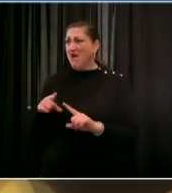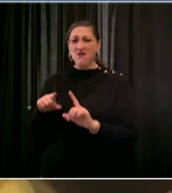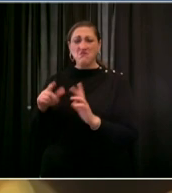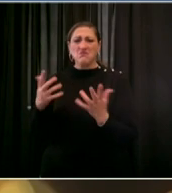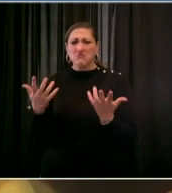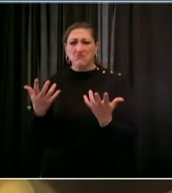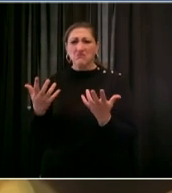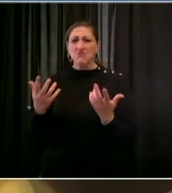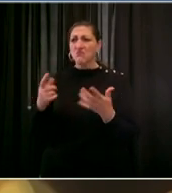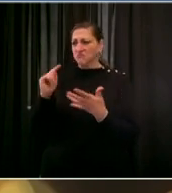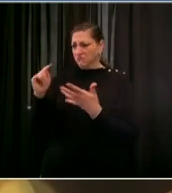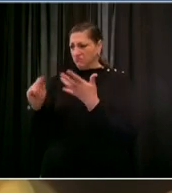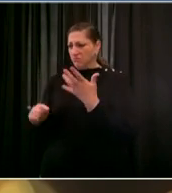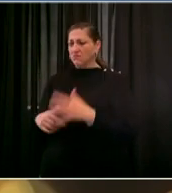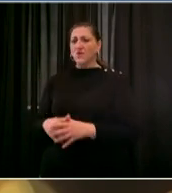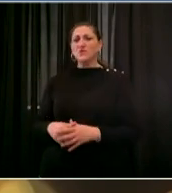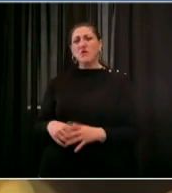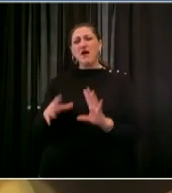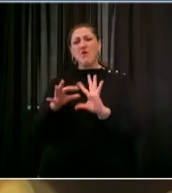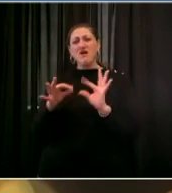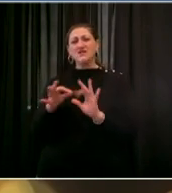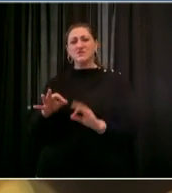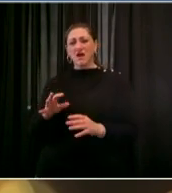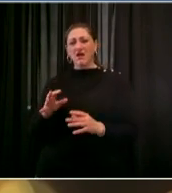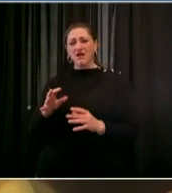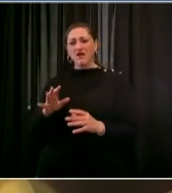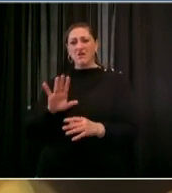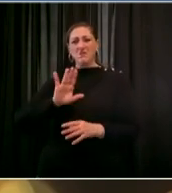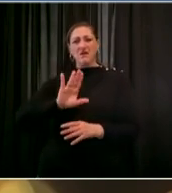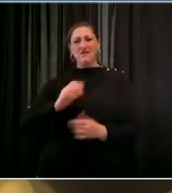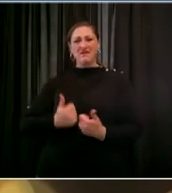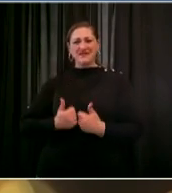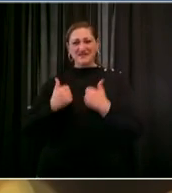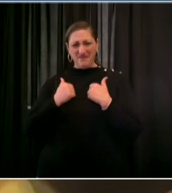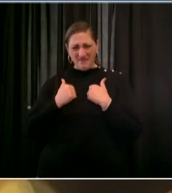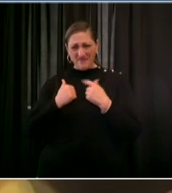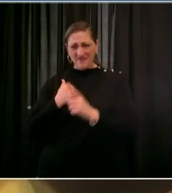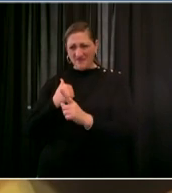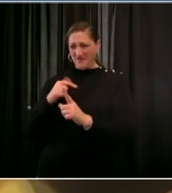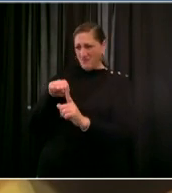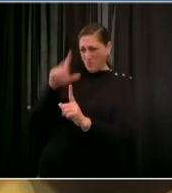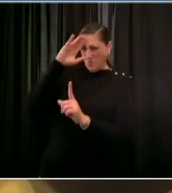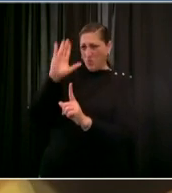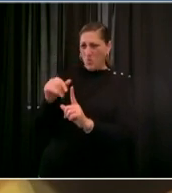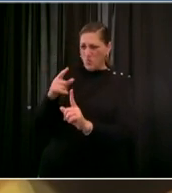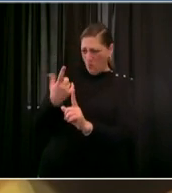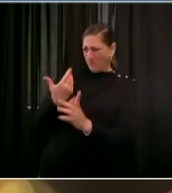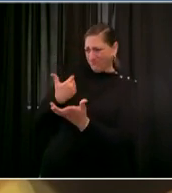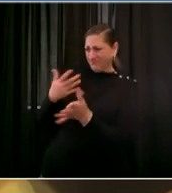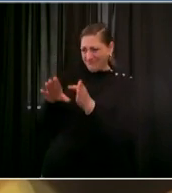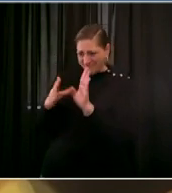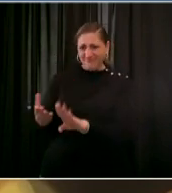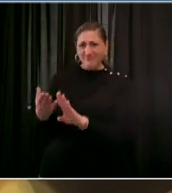on that train the circumstances surrounding his death are still being investigated and while we have